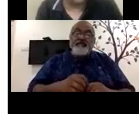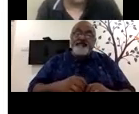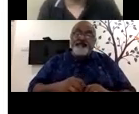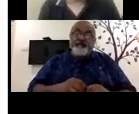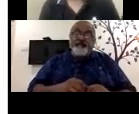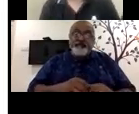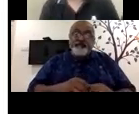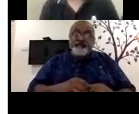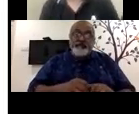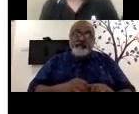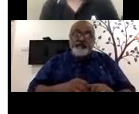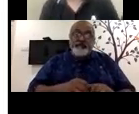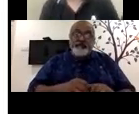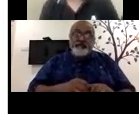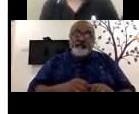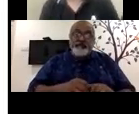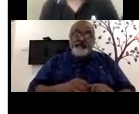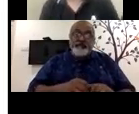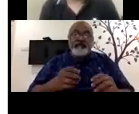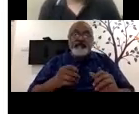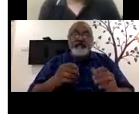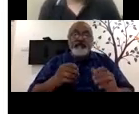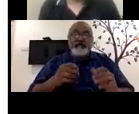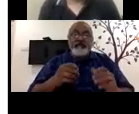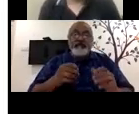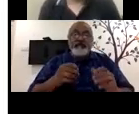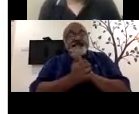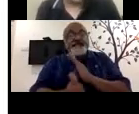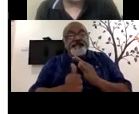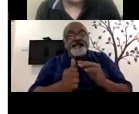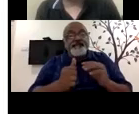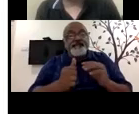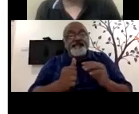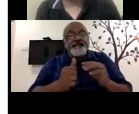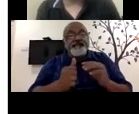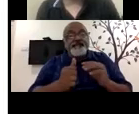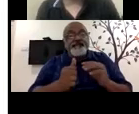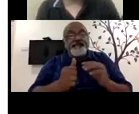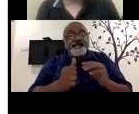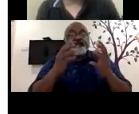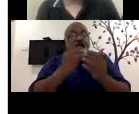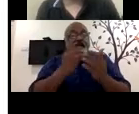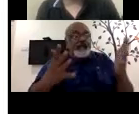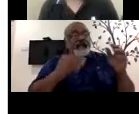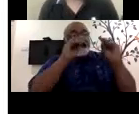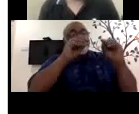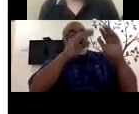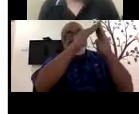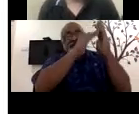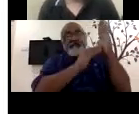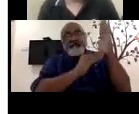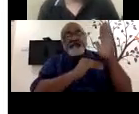-based model, you can learn if content is made as accessible as it is, and